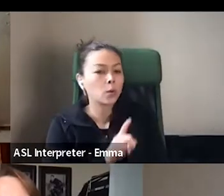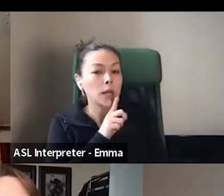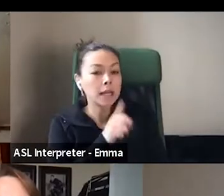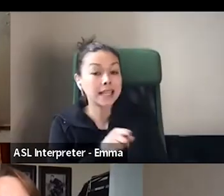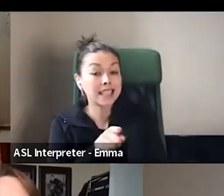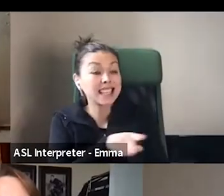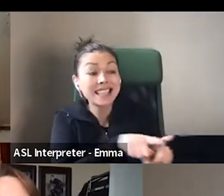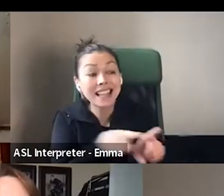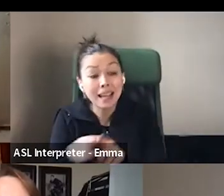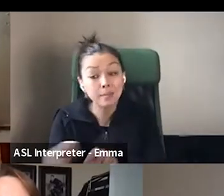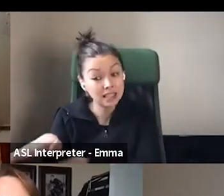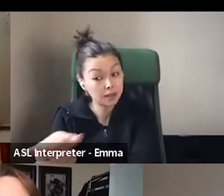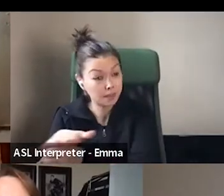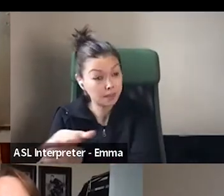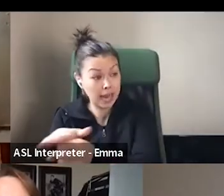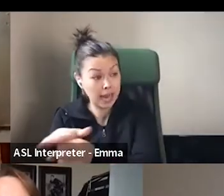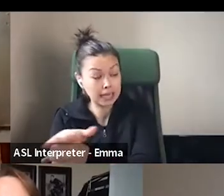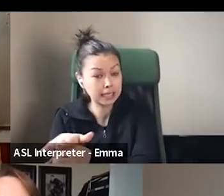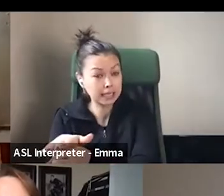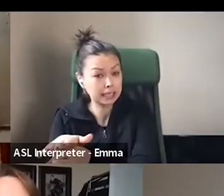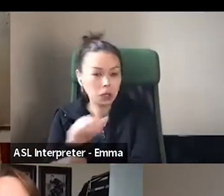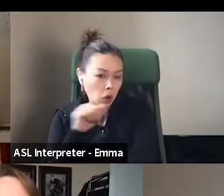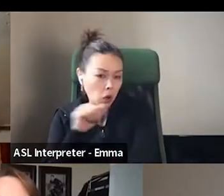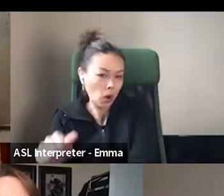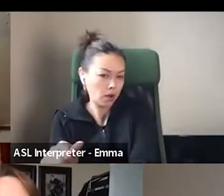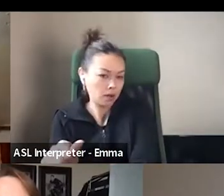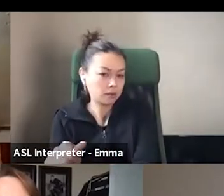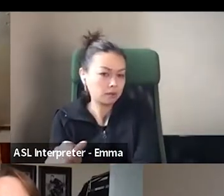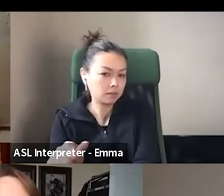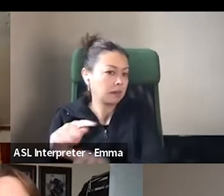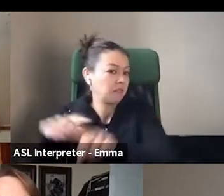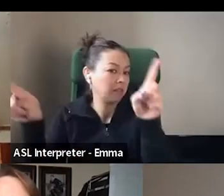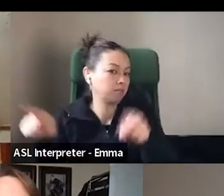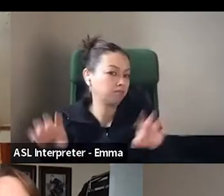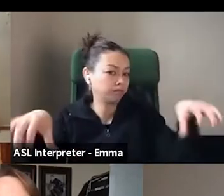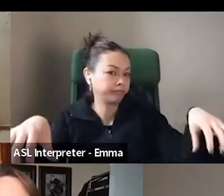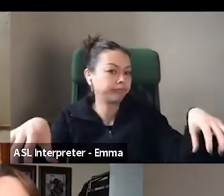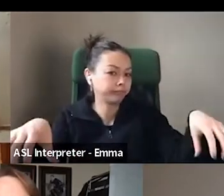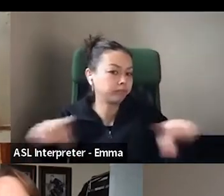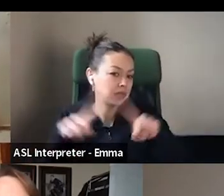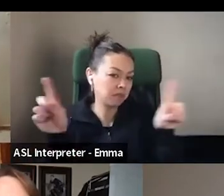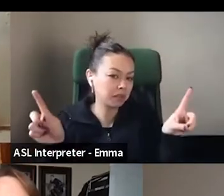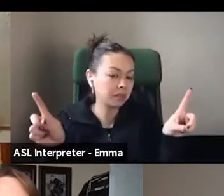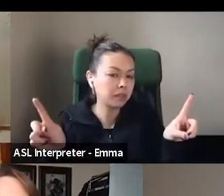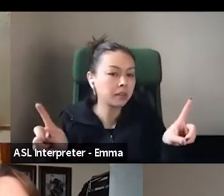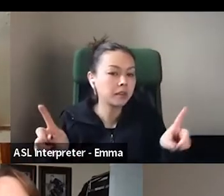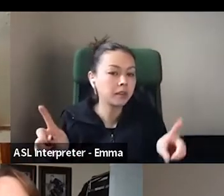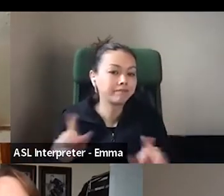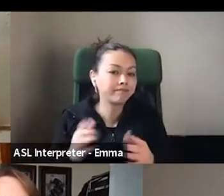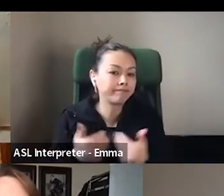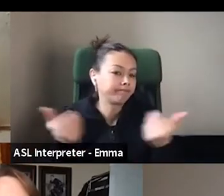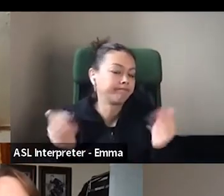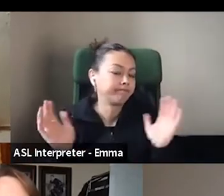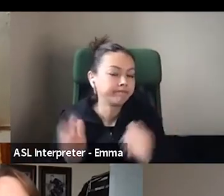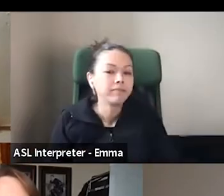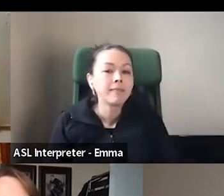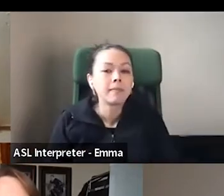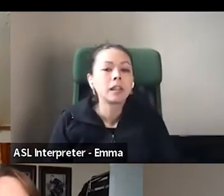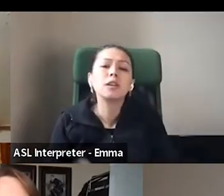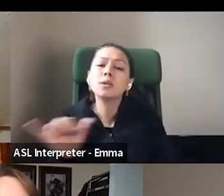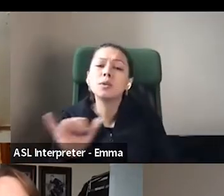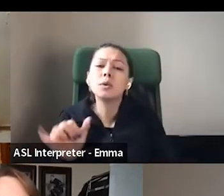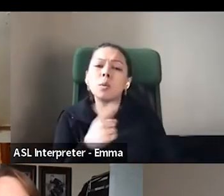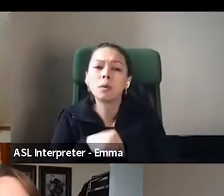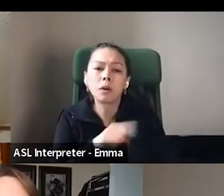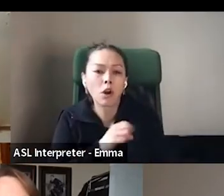idea until she had already closed her doors. And we offer something quite different. Hers was only